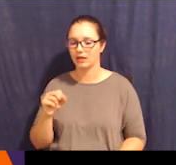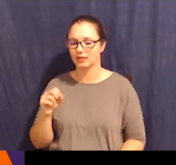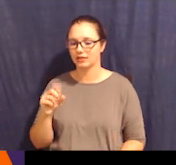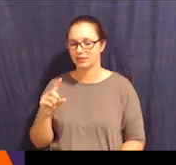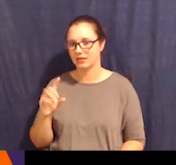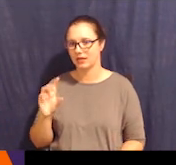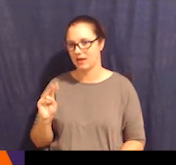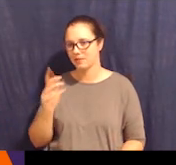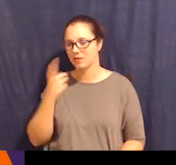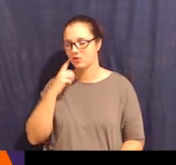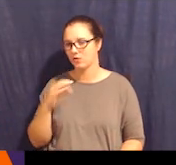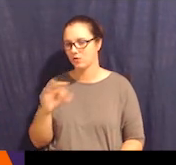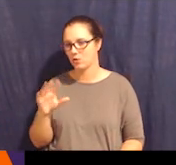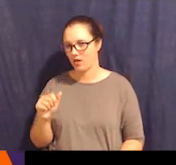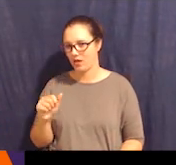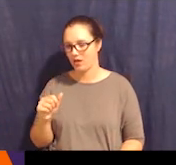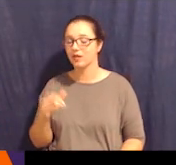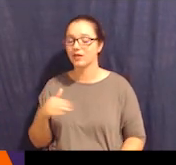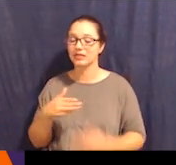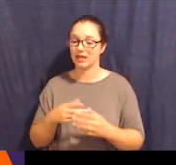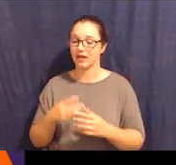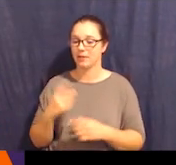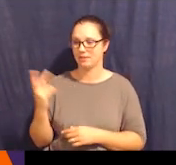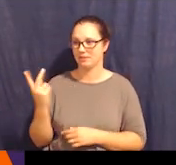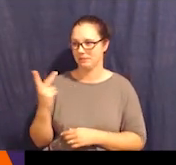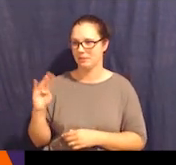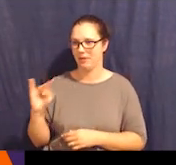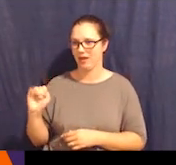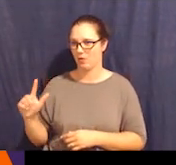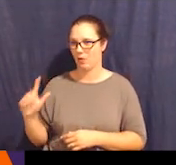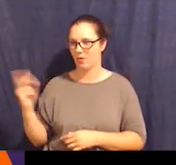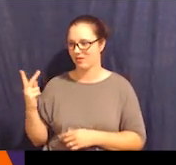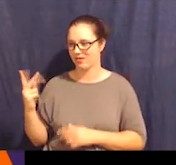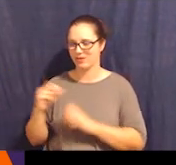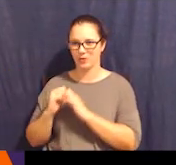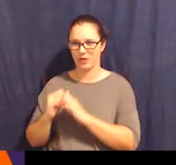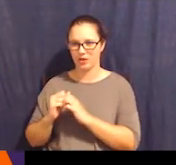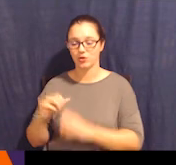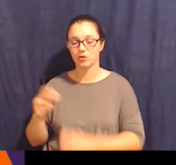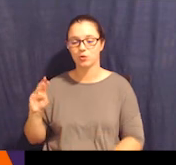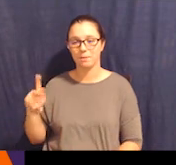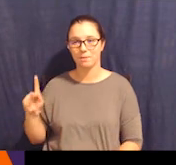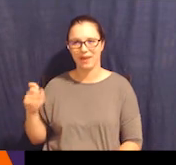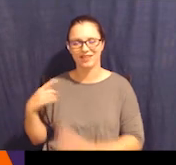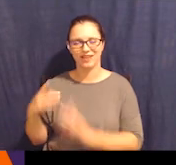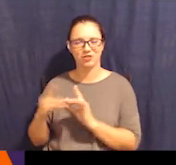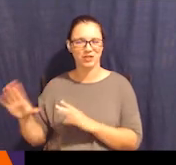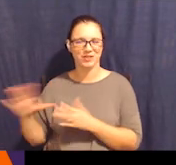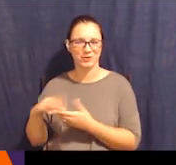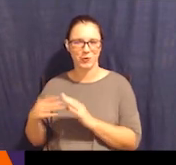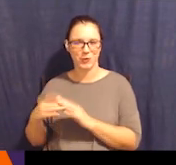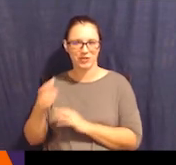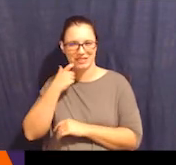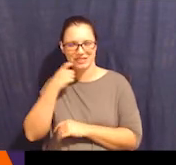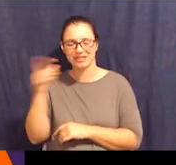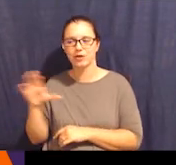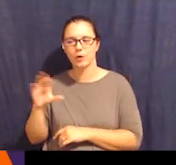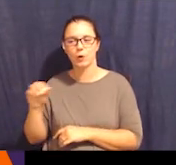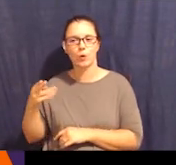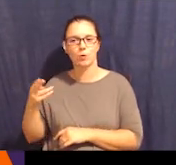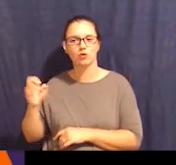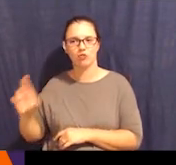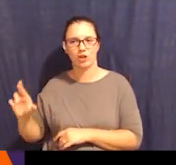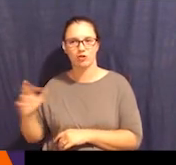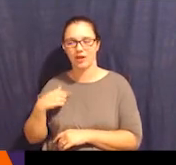who I shared his story earlier is my co-chair and I am his co-chair and we work together to lead this coalition